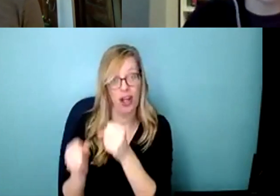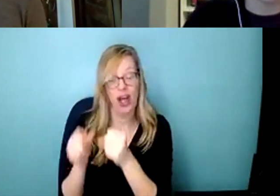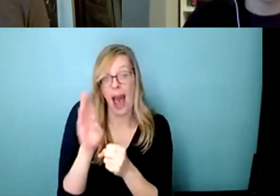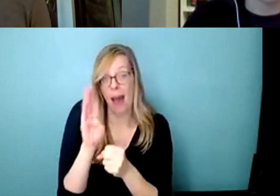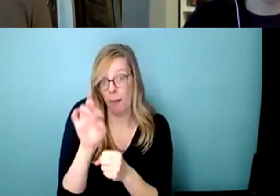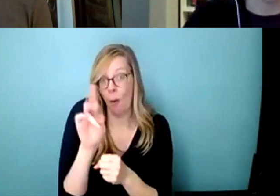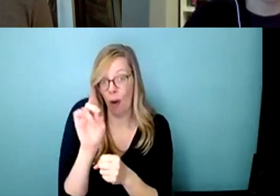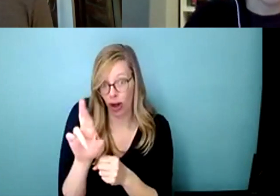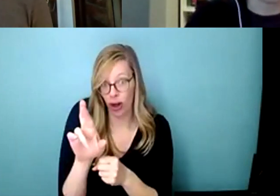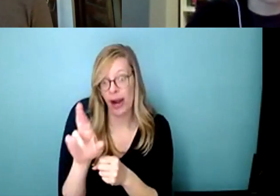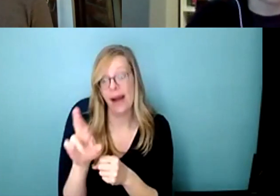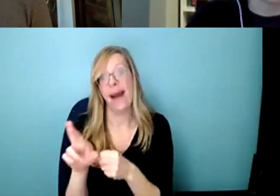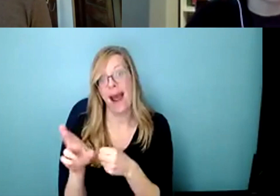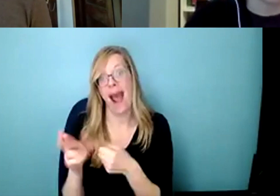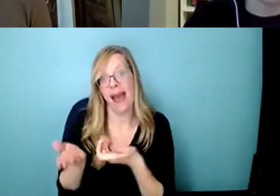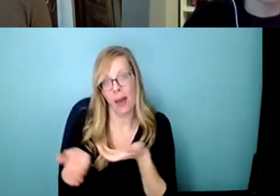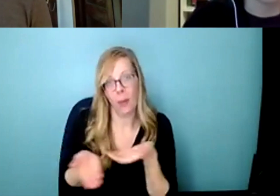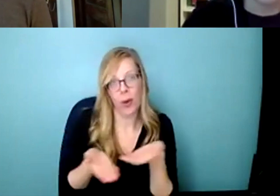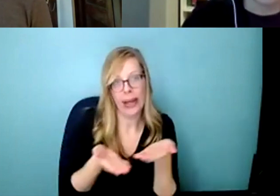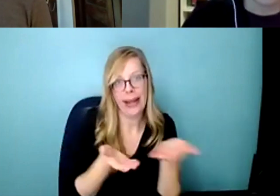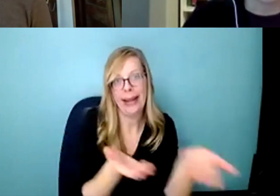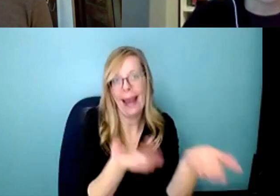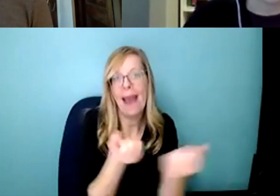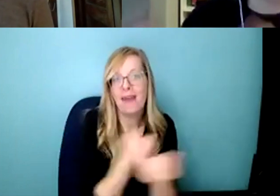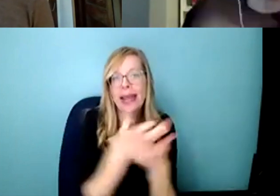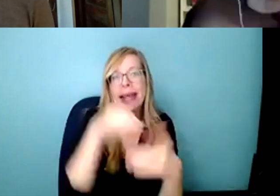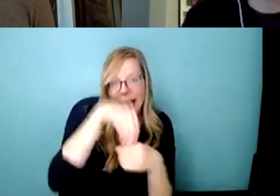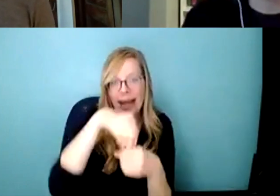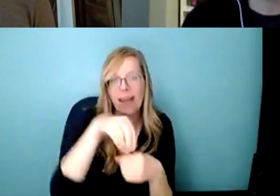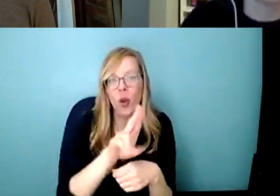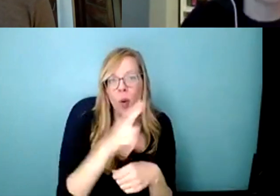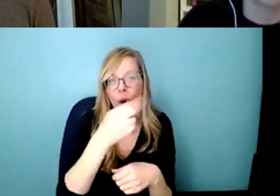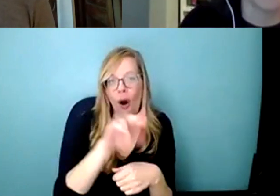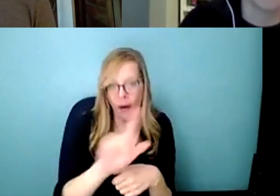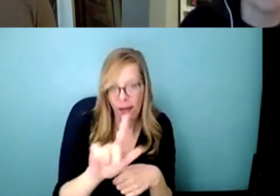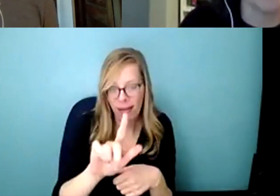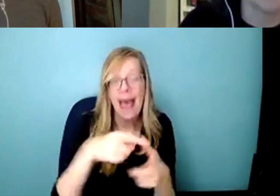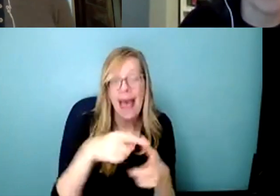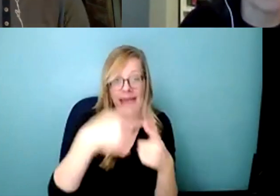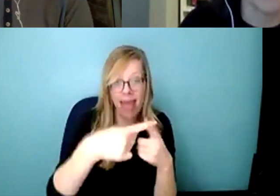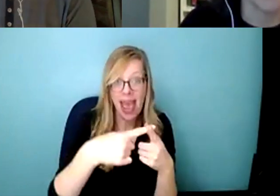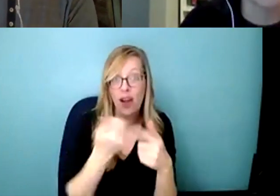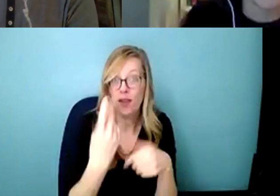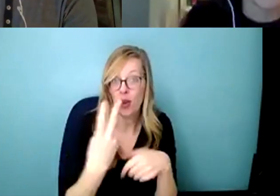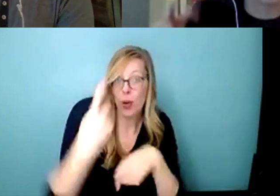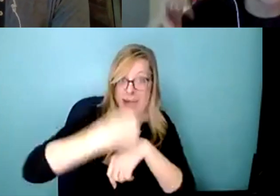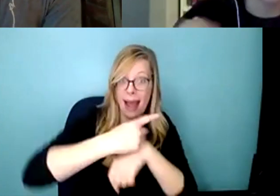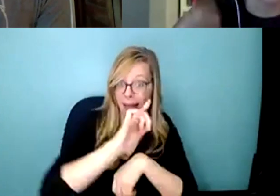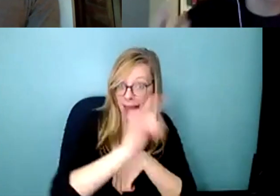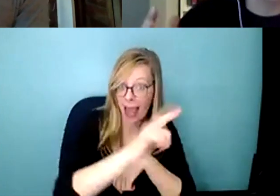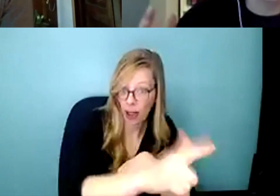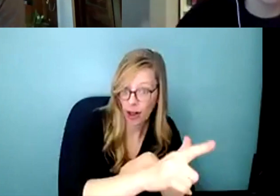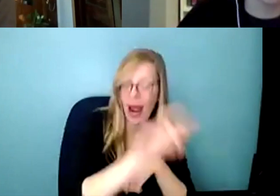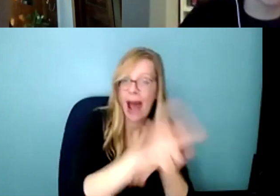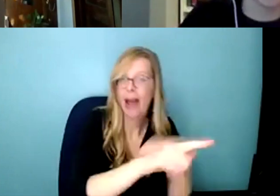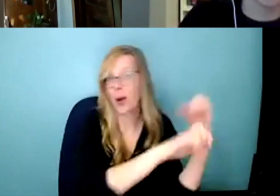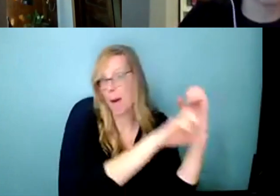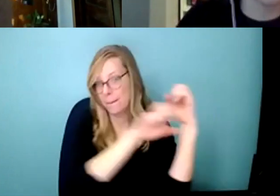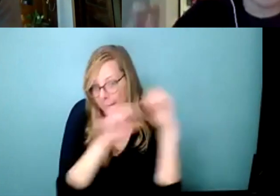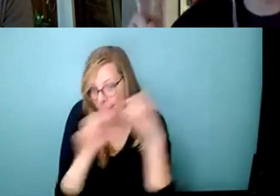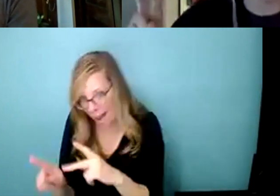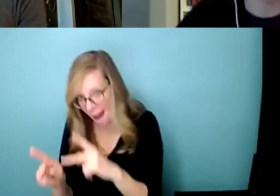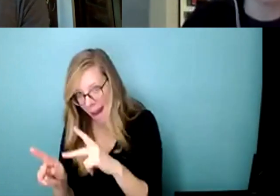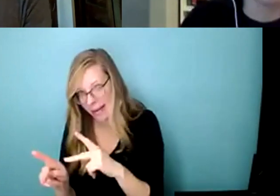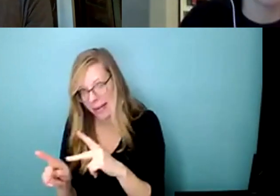home with all the rest of the stuff in the u-haul and then had to go back to the border a few days later once they had processed our